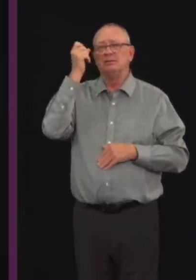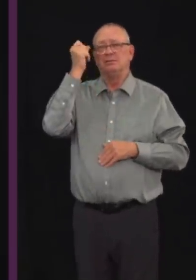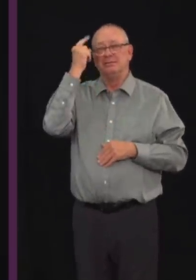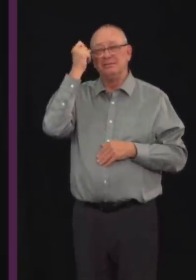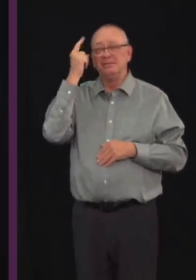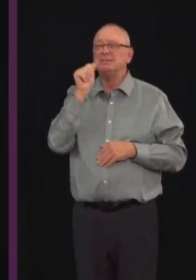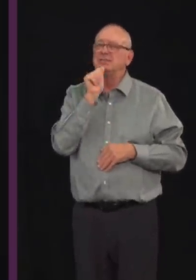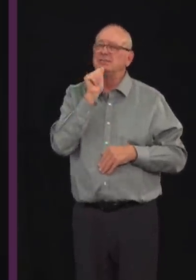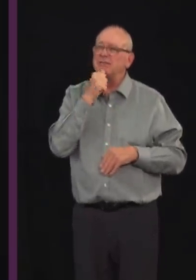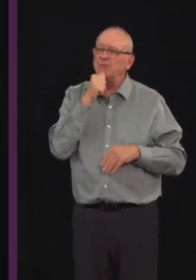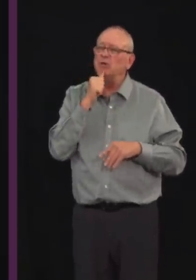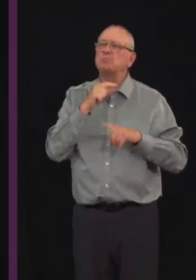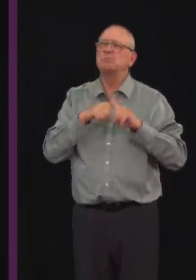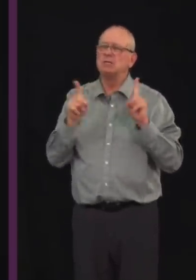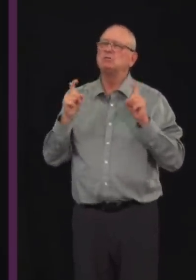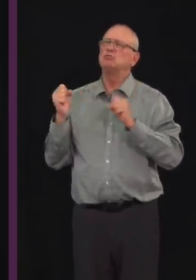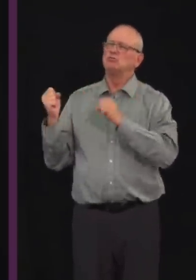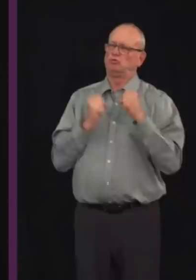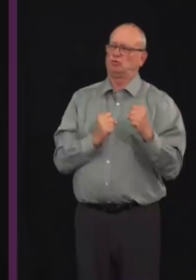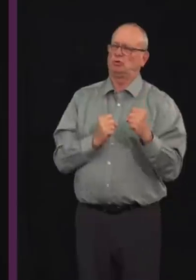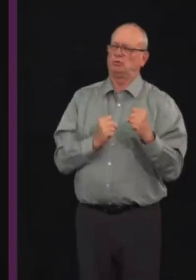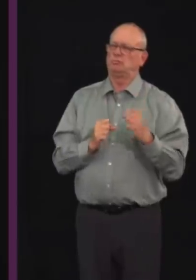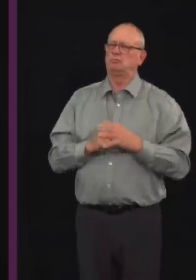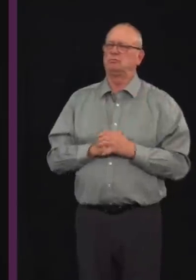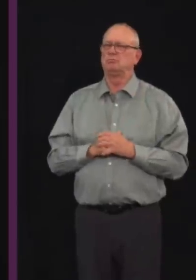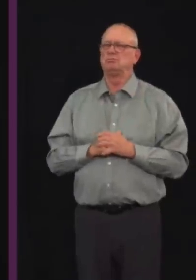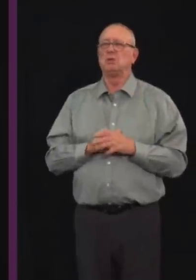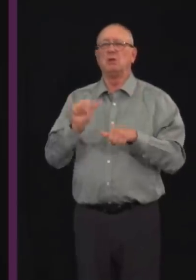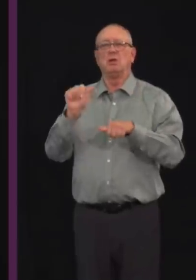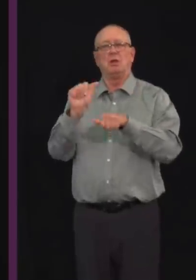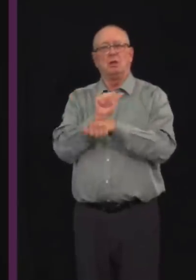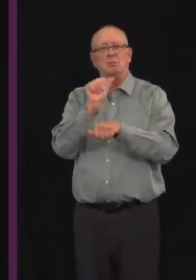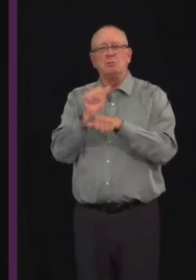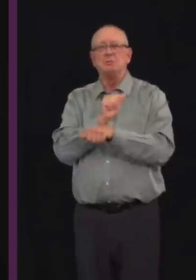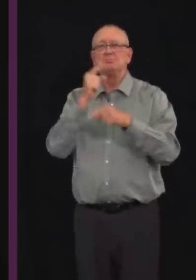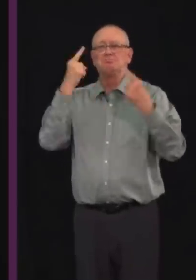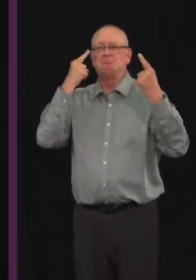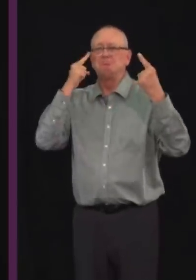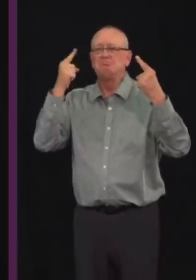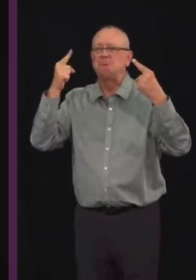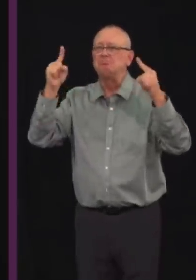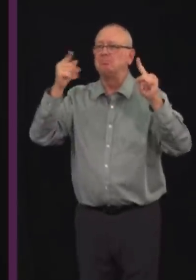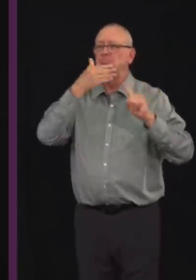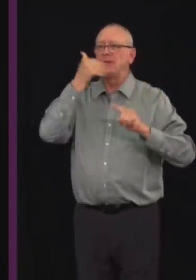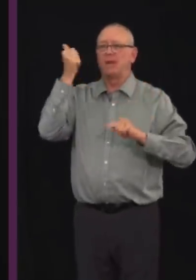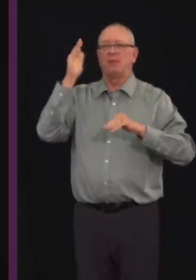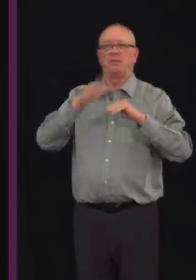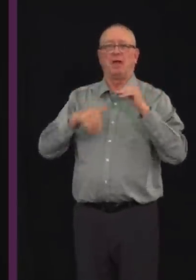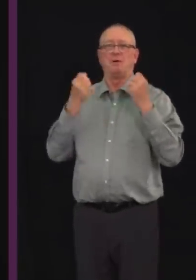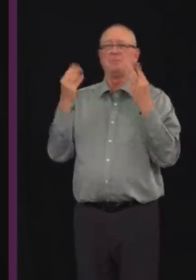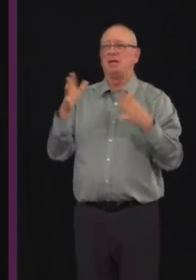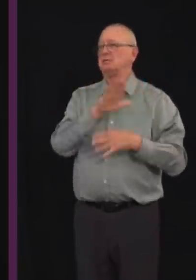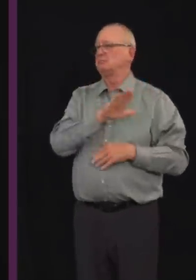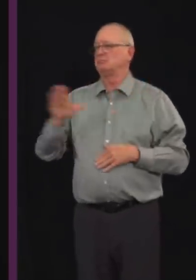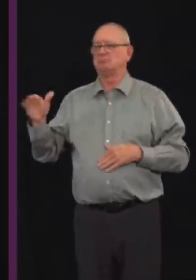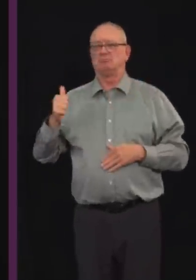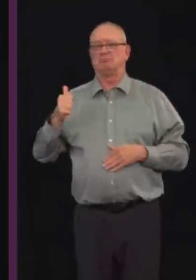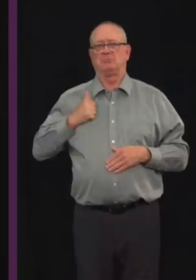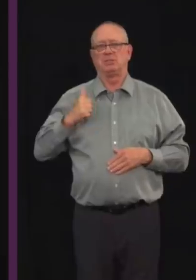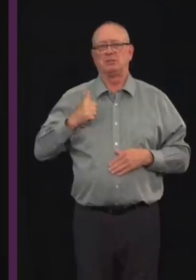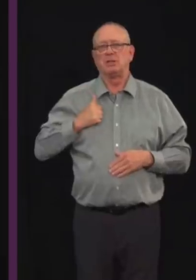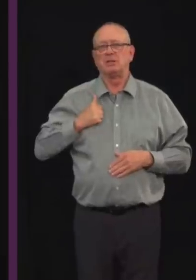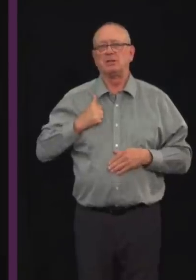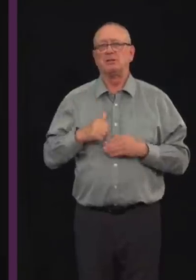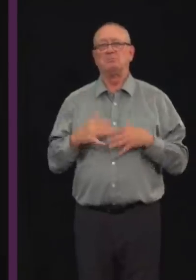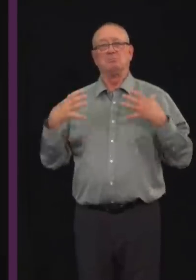we've come through it better than most, far better than most. Our health system was better prepared. Our response plan launched